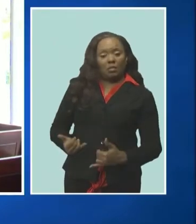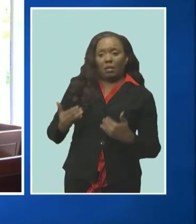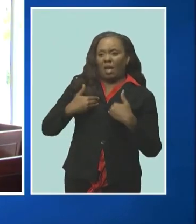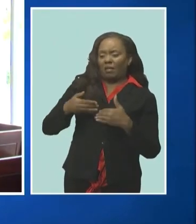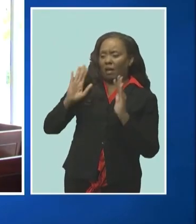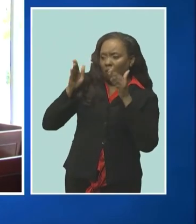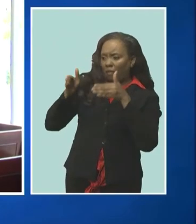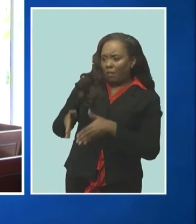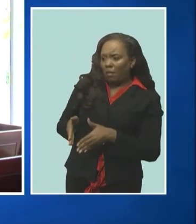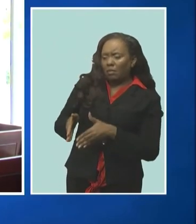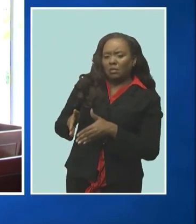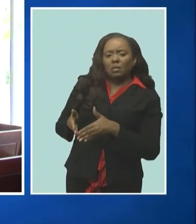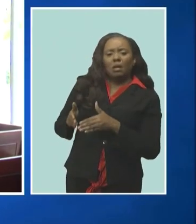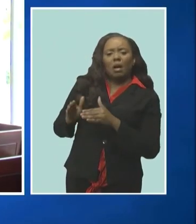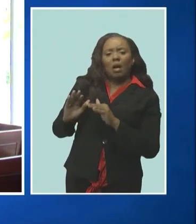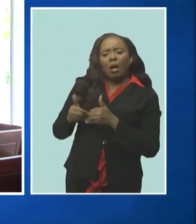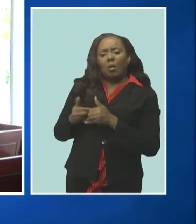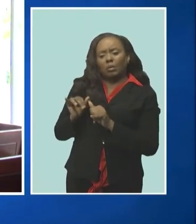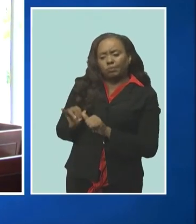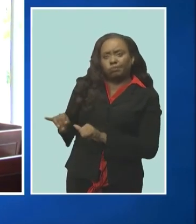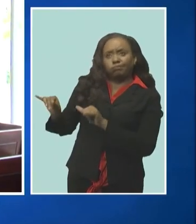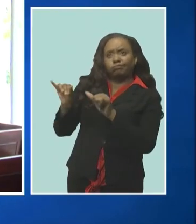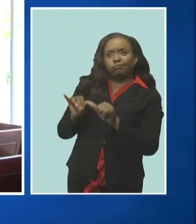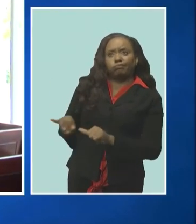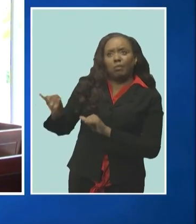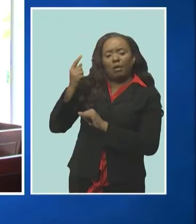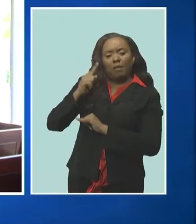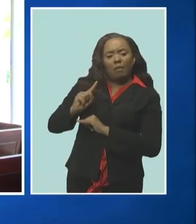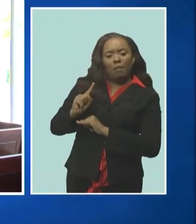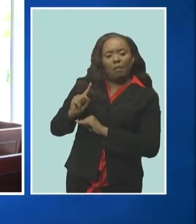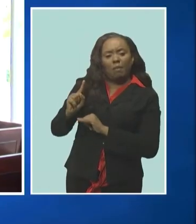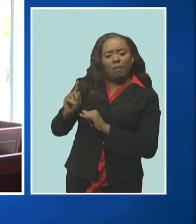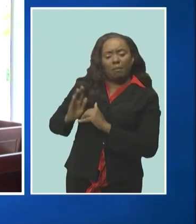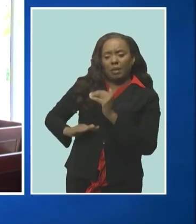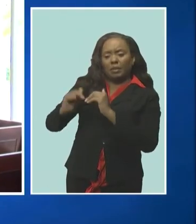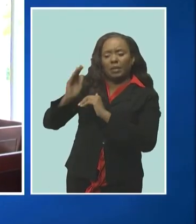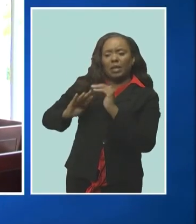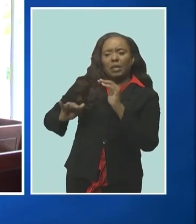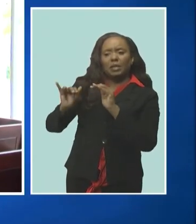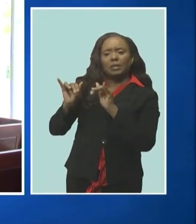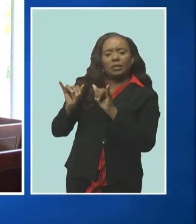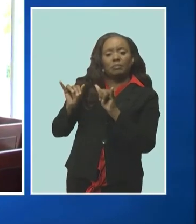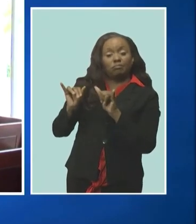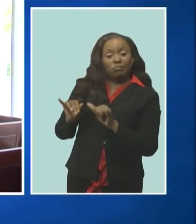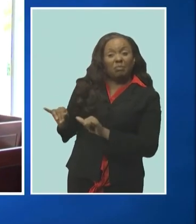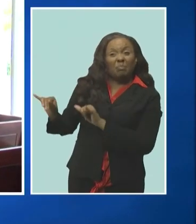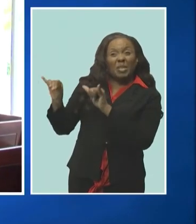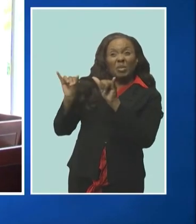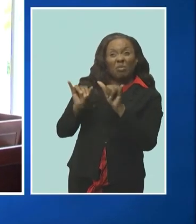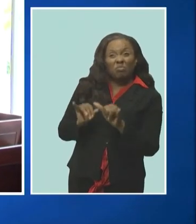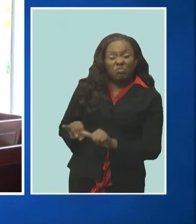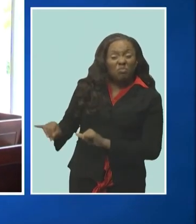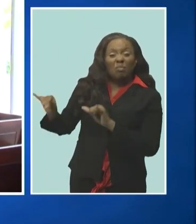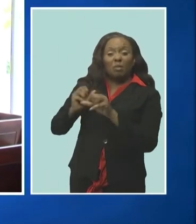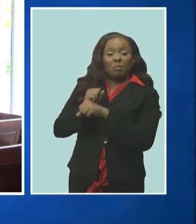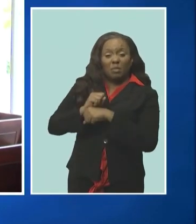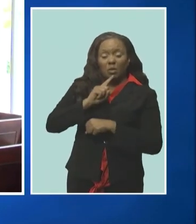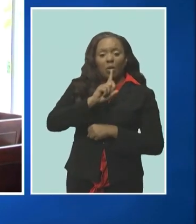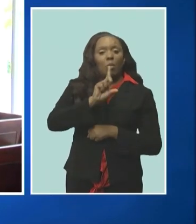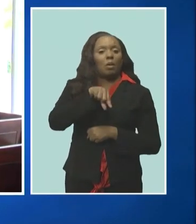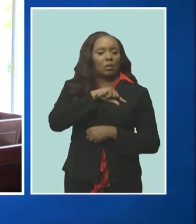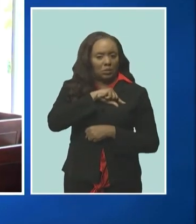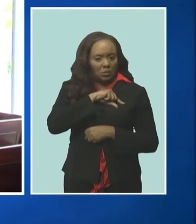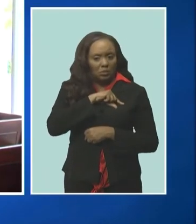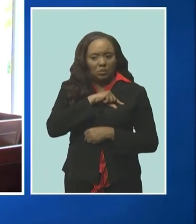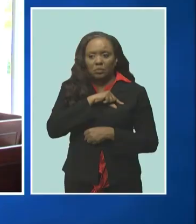focus on standards as it relates to our construction we have to ensure that businesses put quality first it